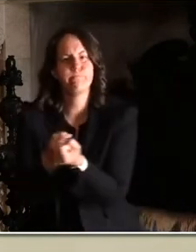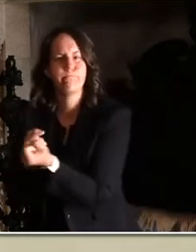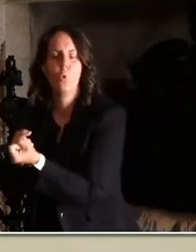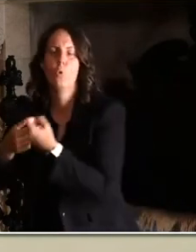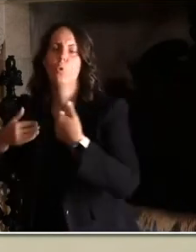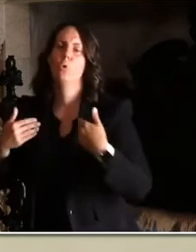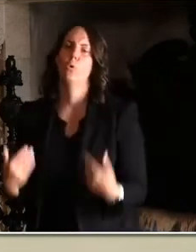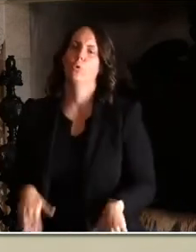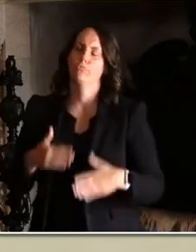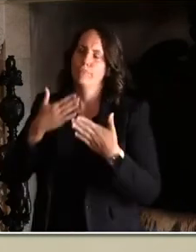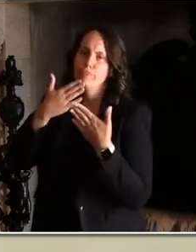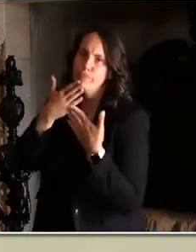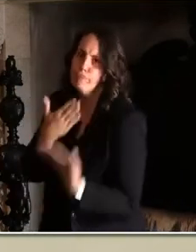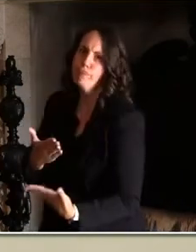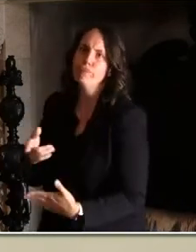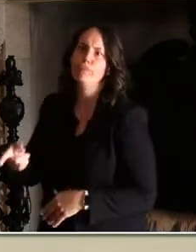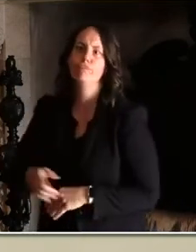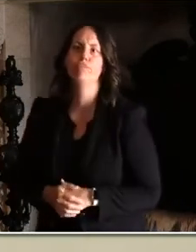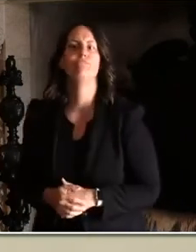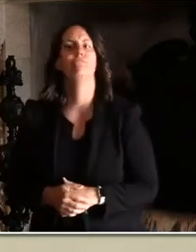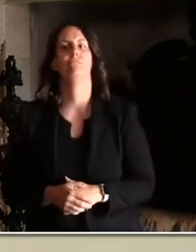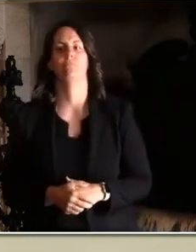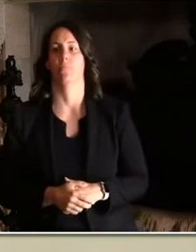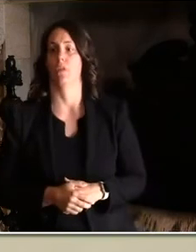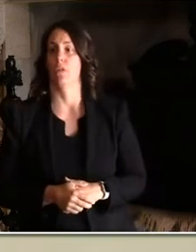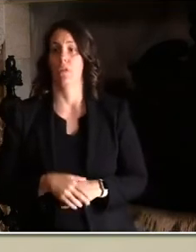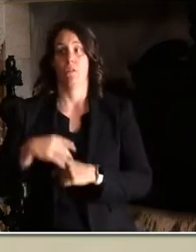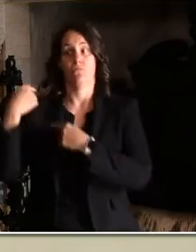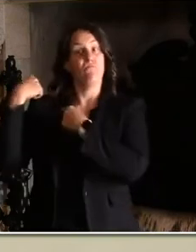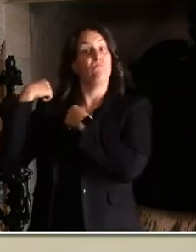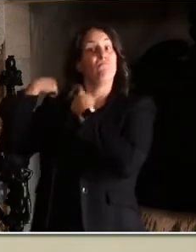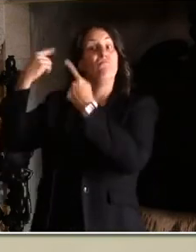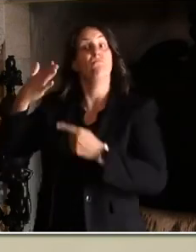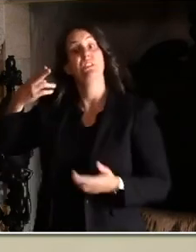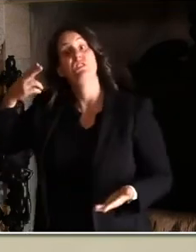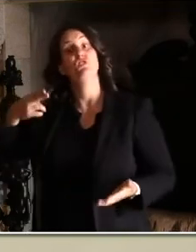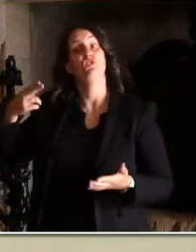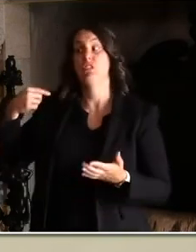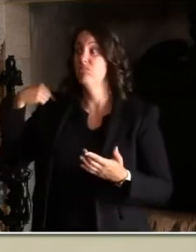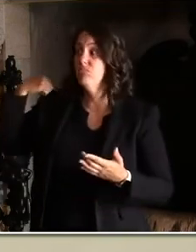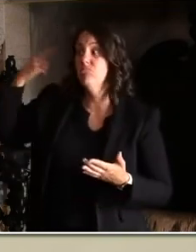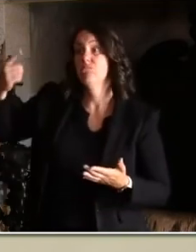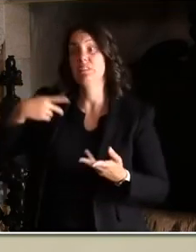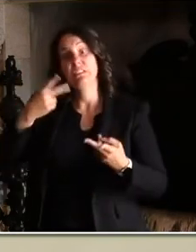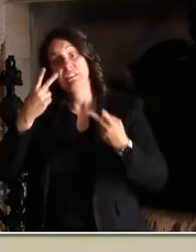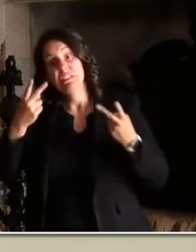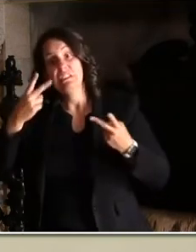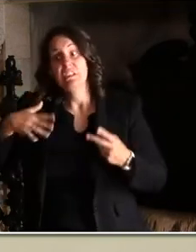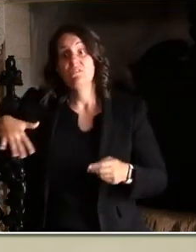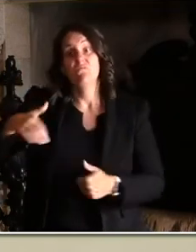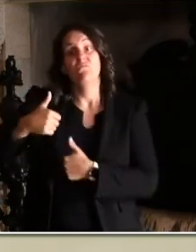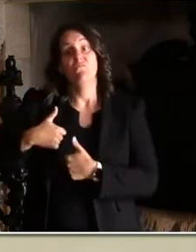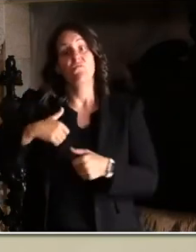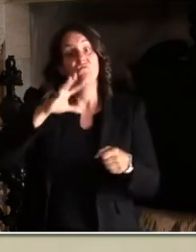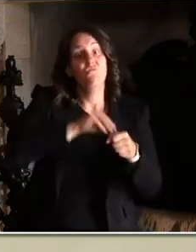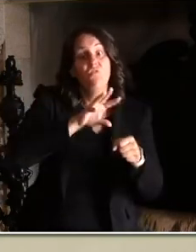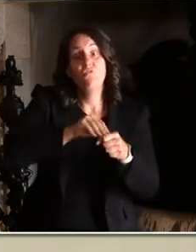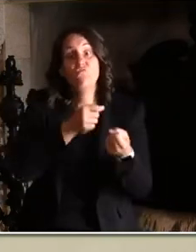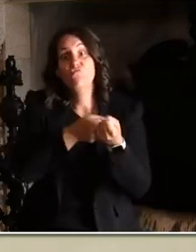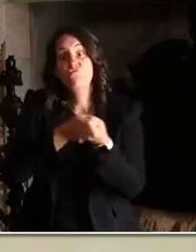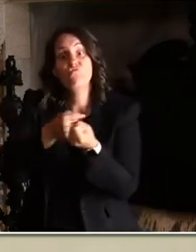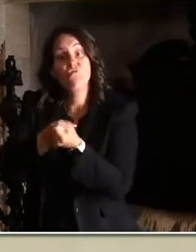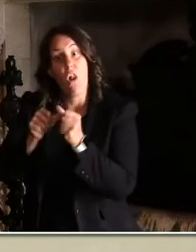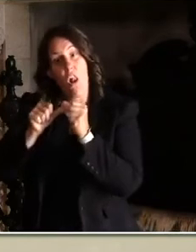in our history have so many of our troops answered the call in support of a domestic response for such a sustained period of time.